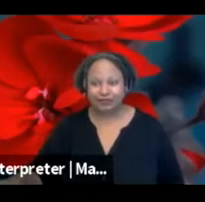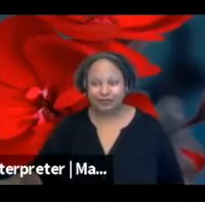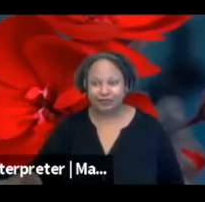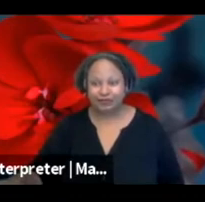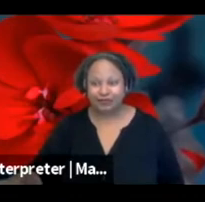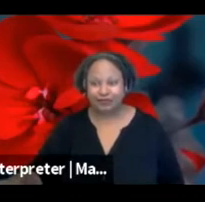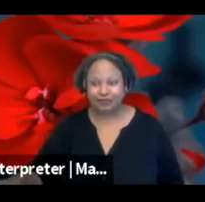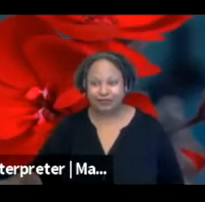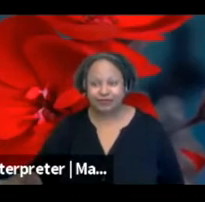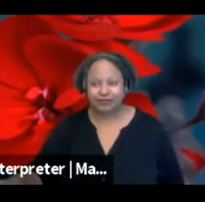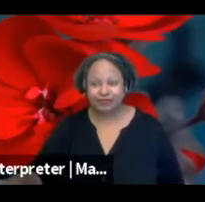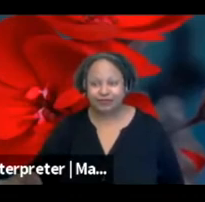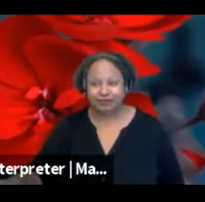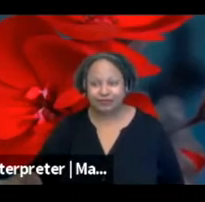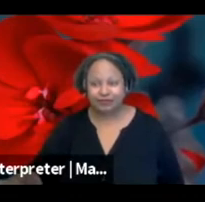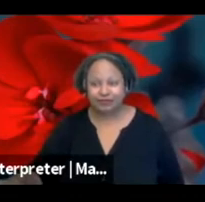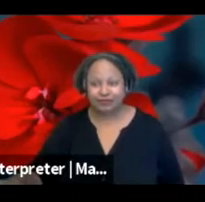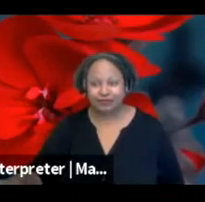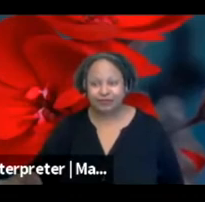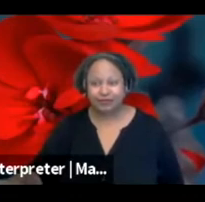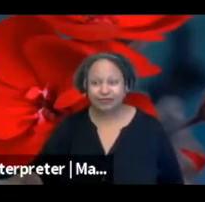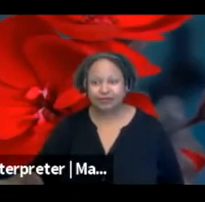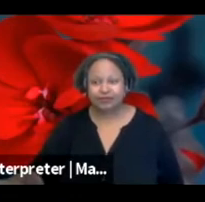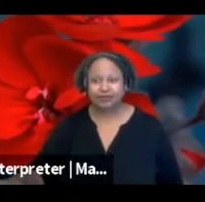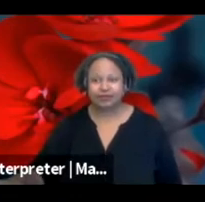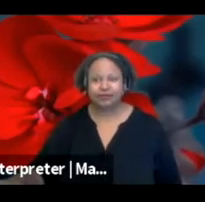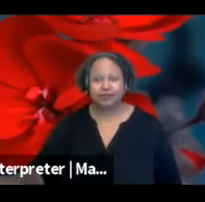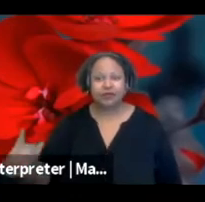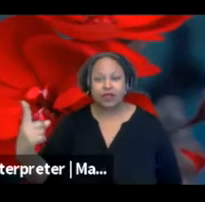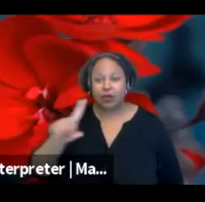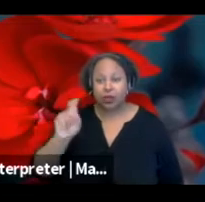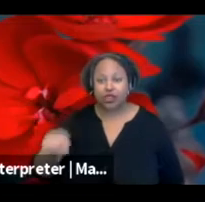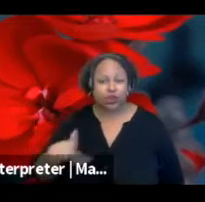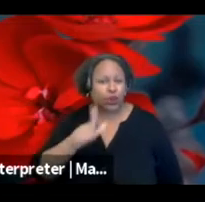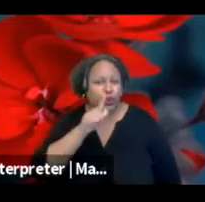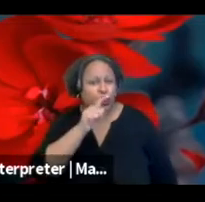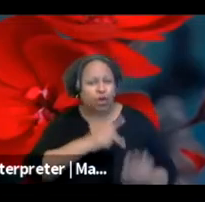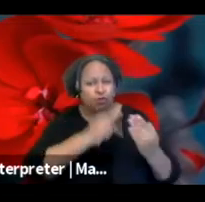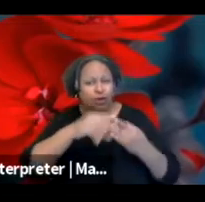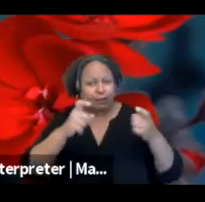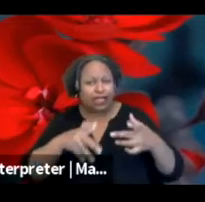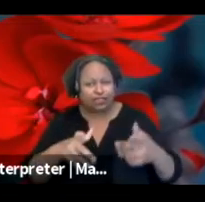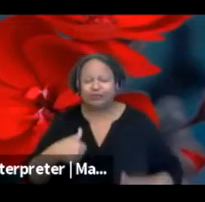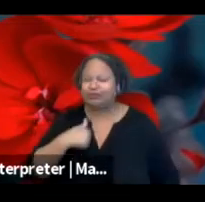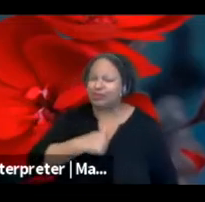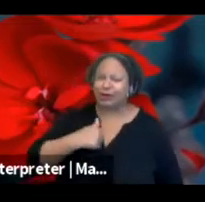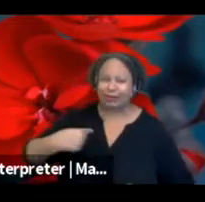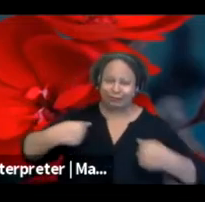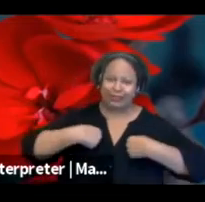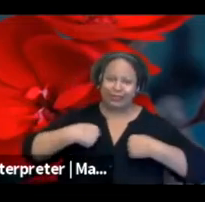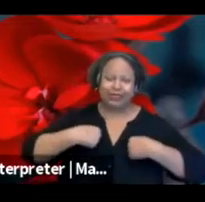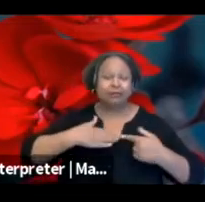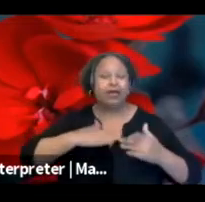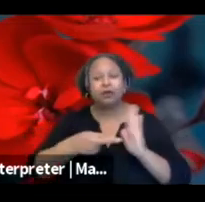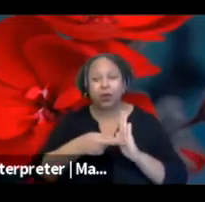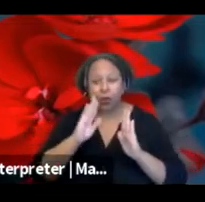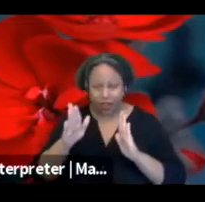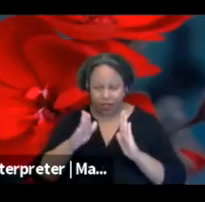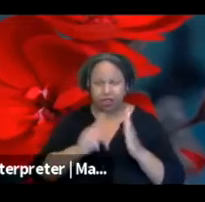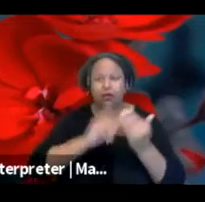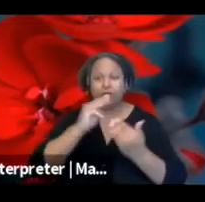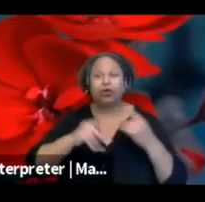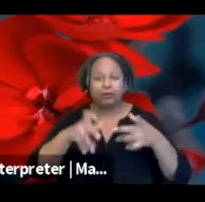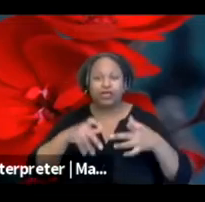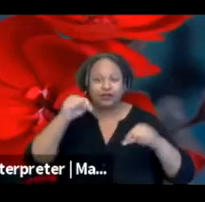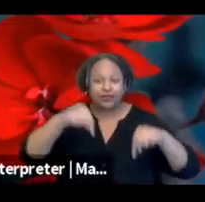Okay. Do you know who the program manager for this grant will be? Yes, that would be me. I apologize. I forgot to mention that earlier. I'll be the program